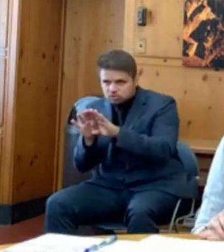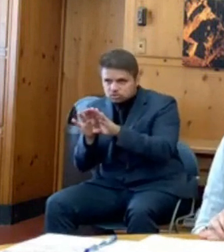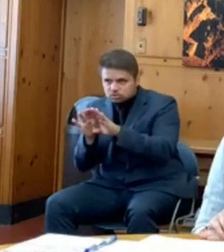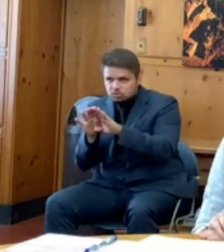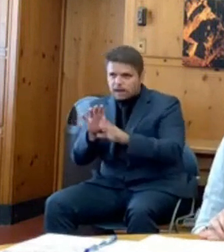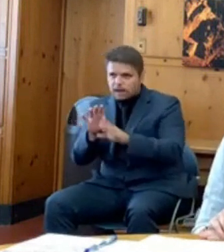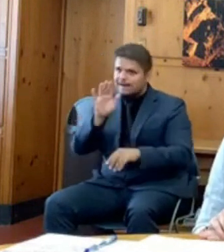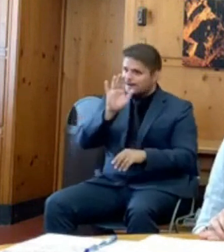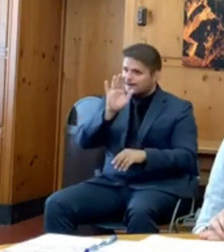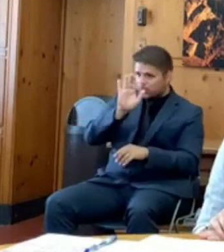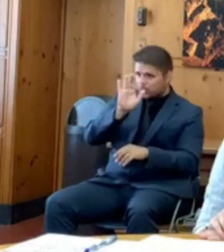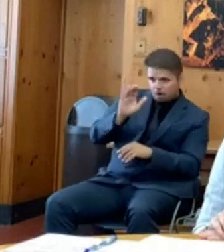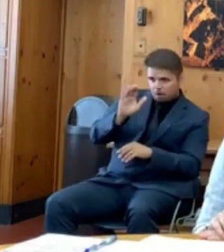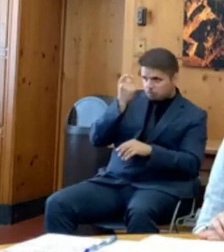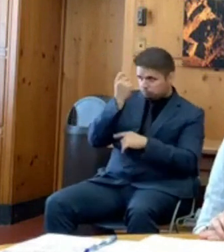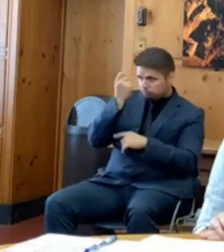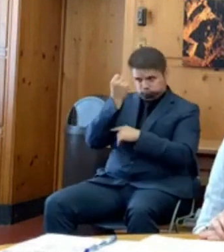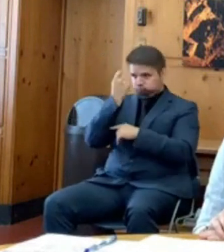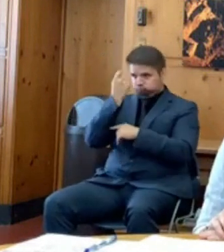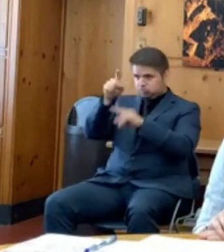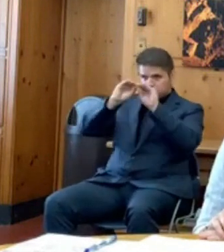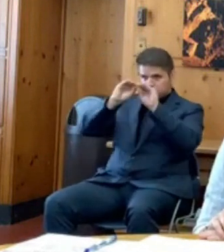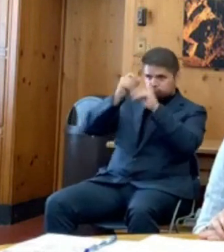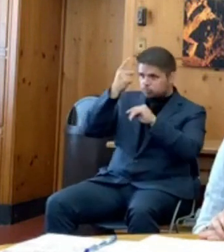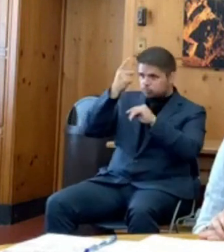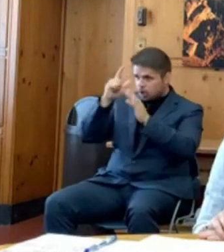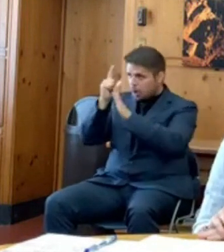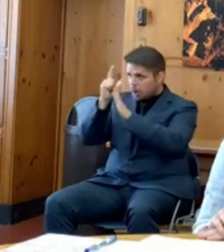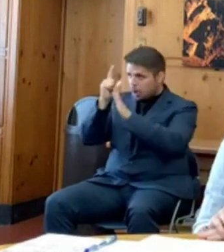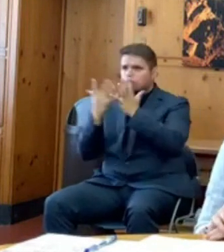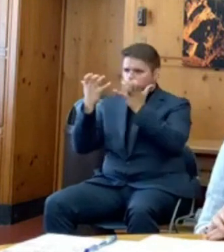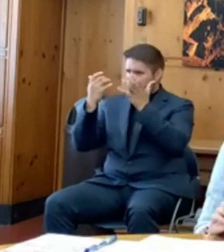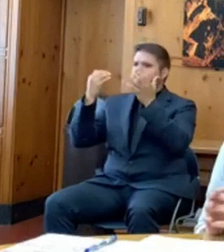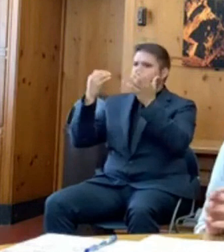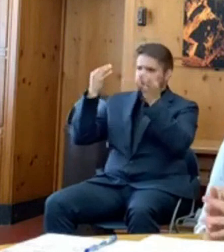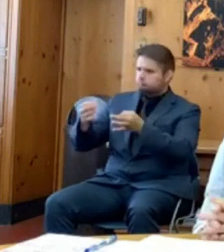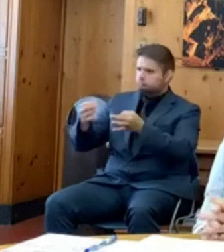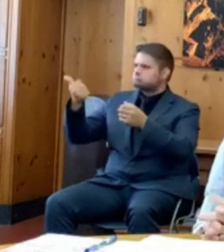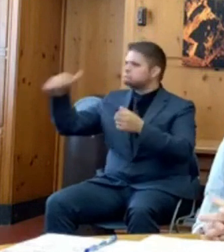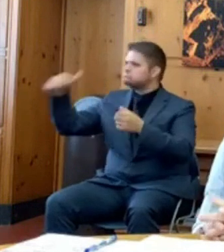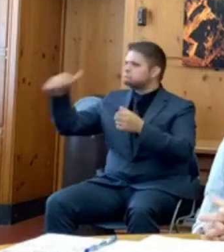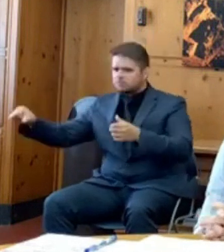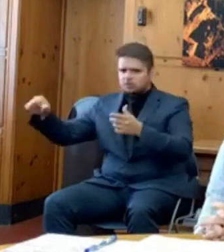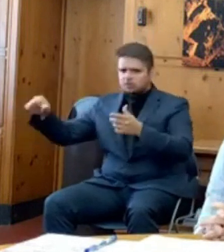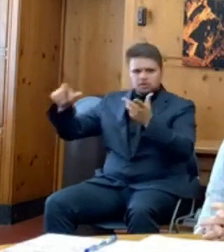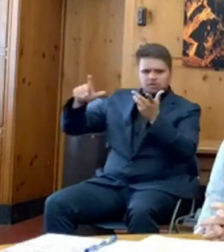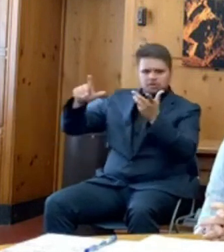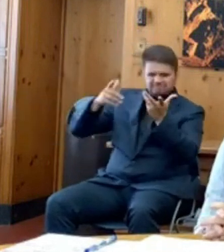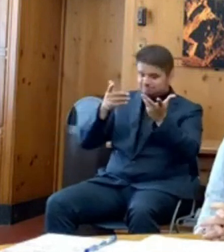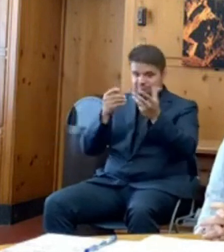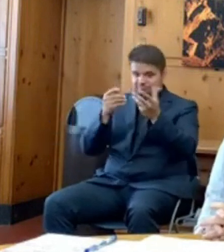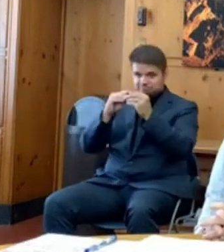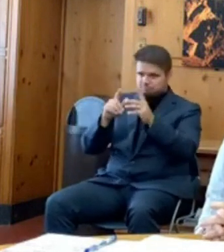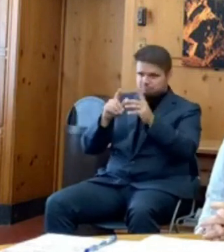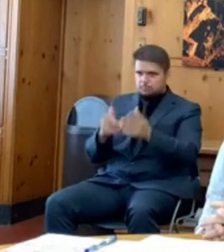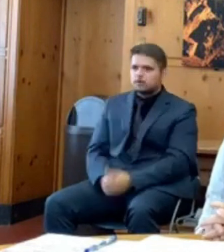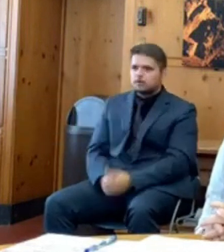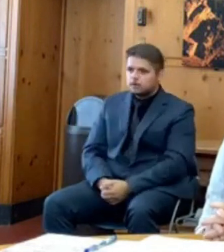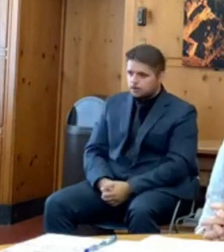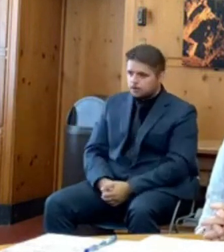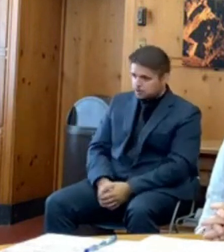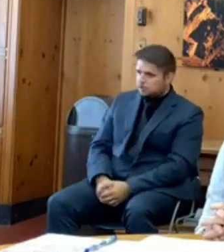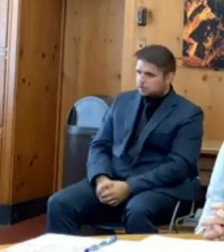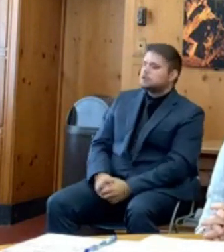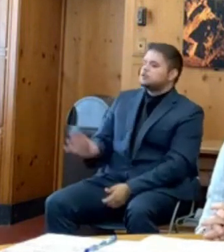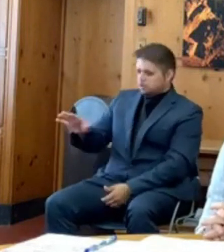lawmakers decided not to do that at this time? So, we were working with the Department of Corrections